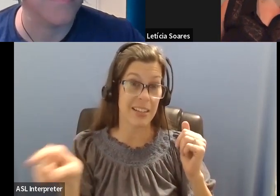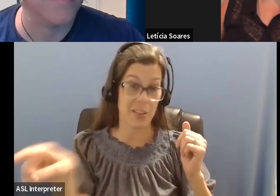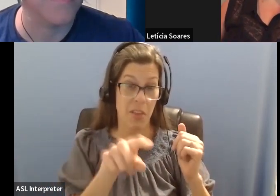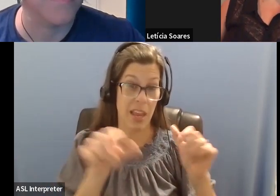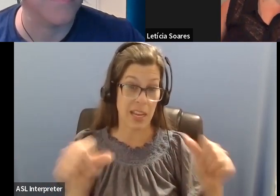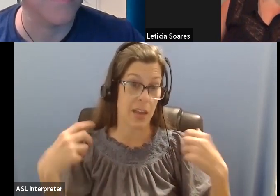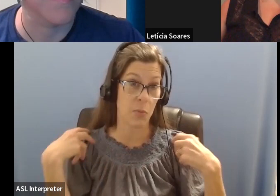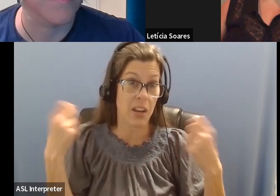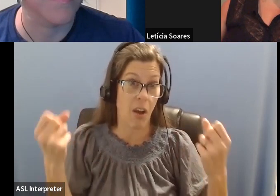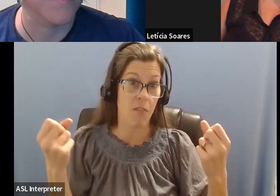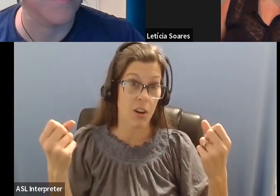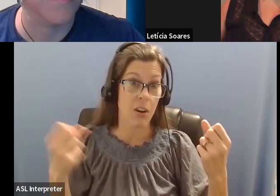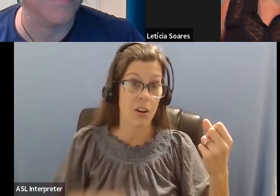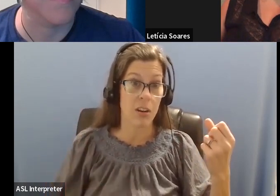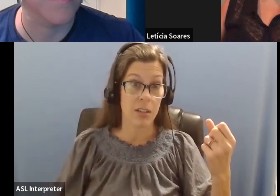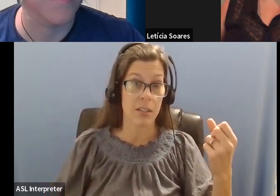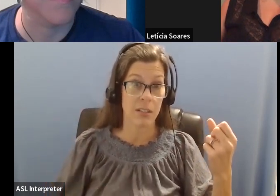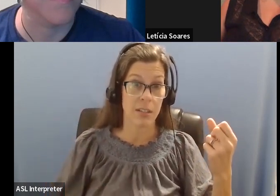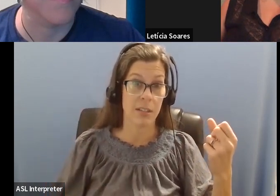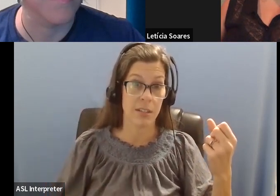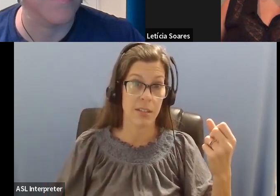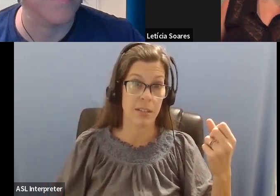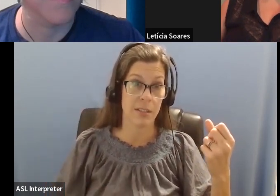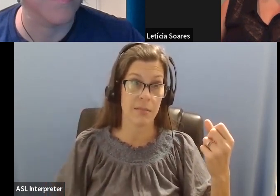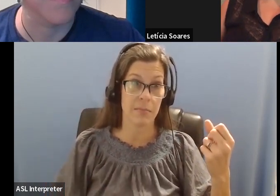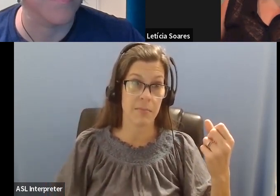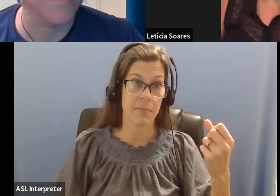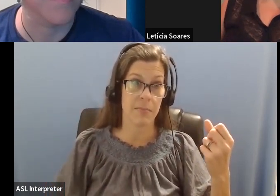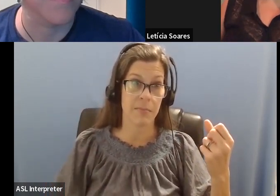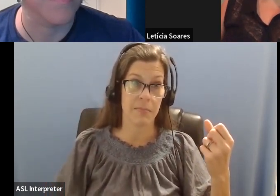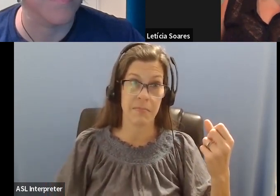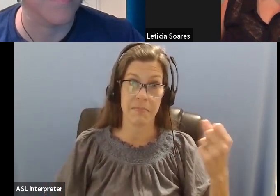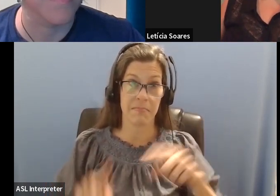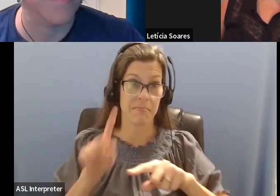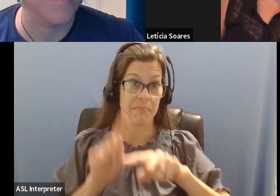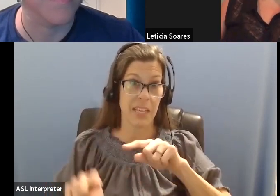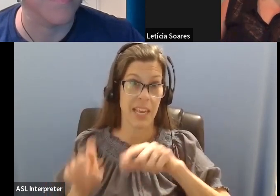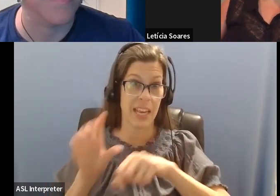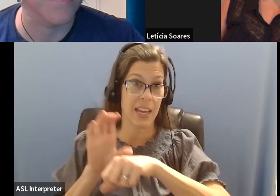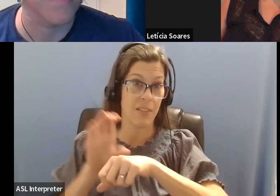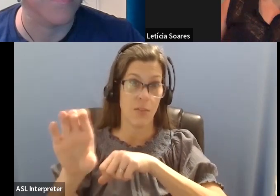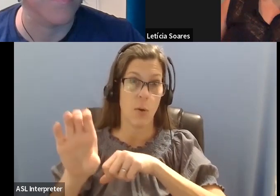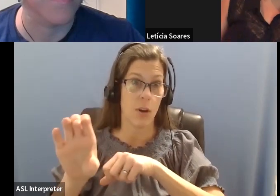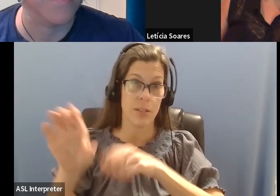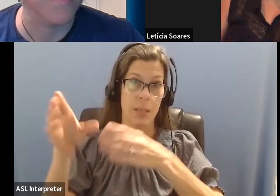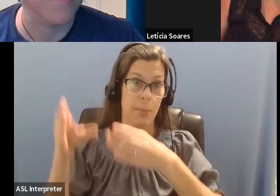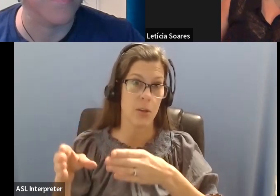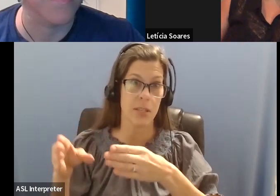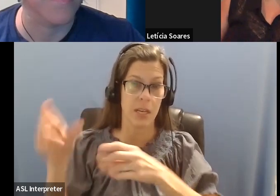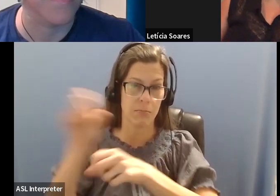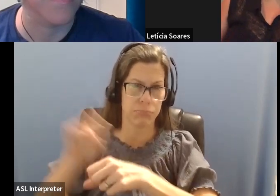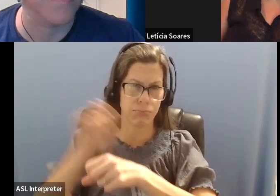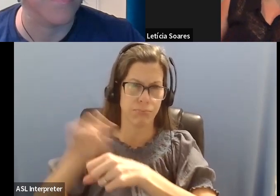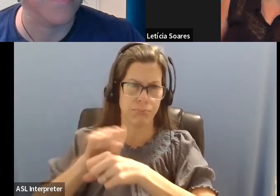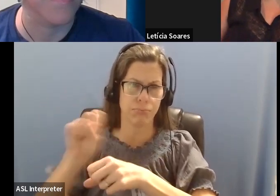get sick. You can't really push people into complete crash. And we need to